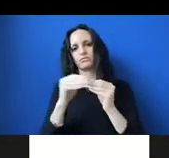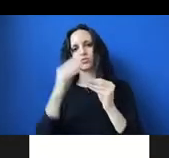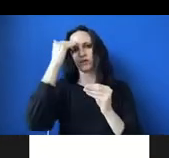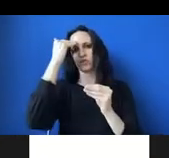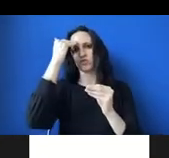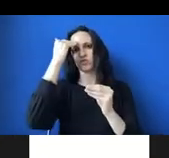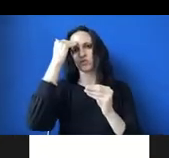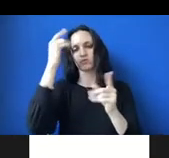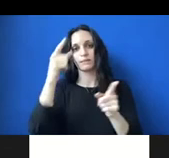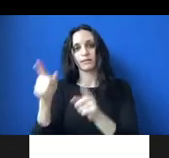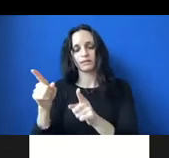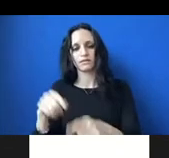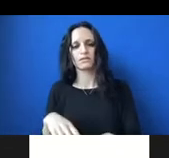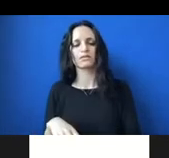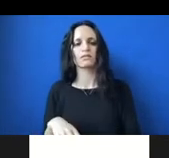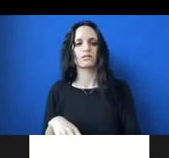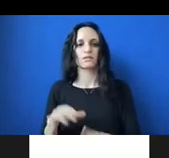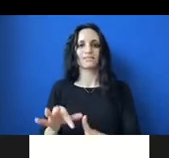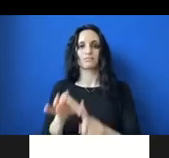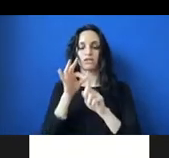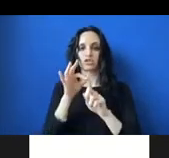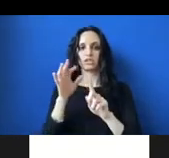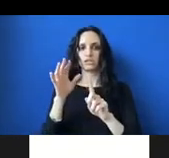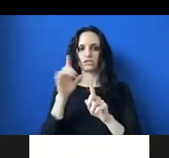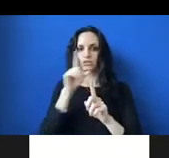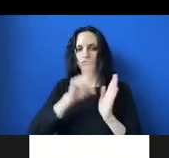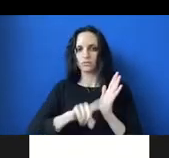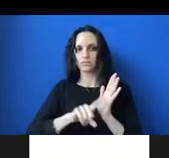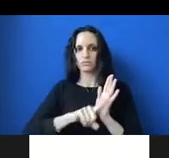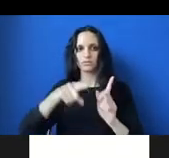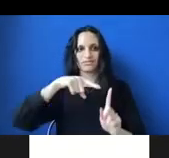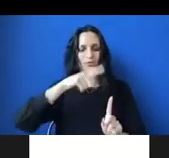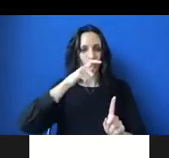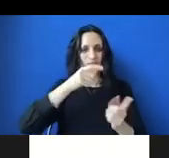been happening, and particularly the funding behind it, so that we can fight back.